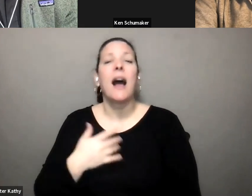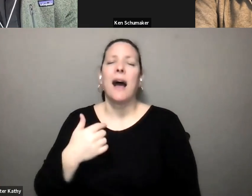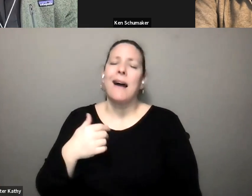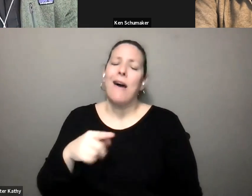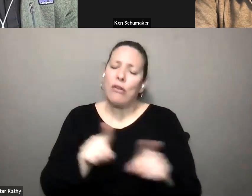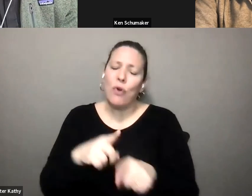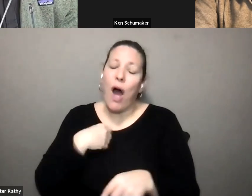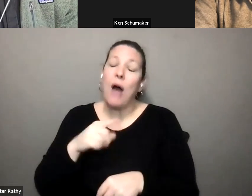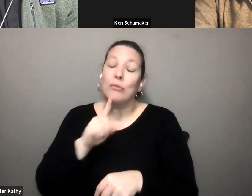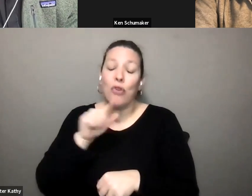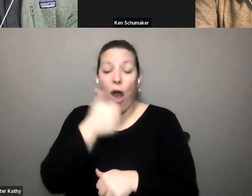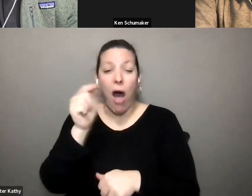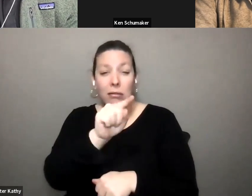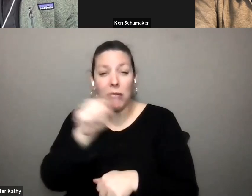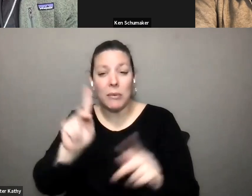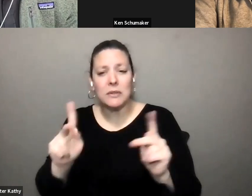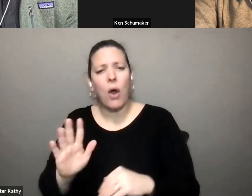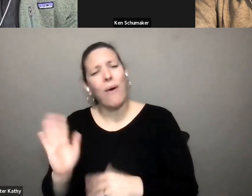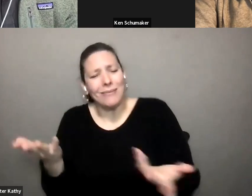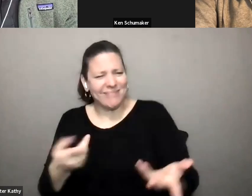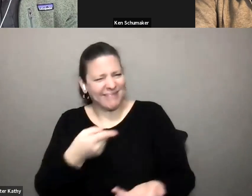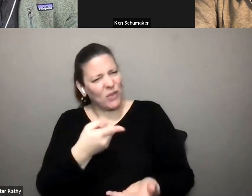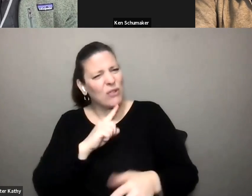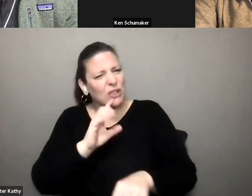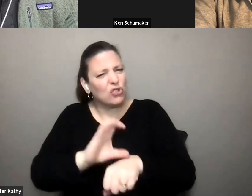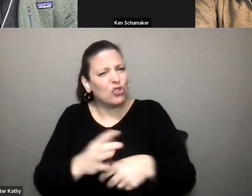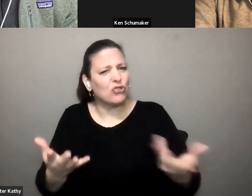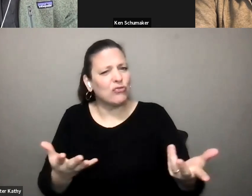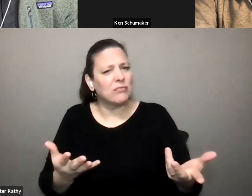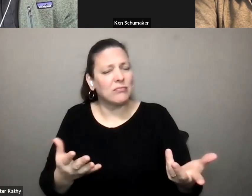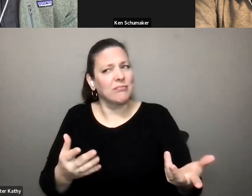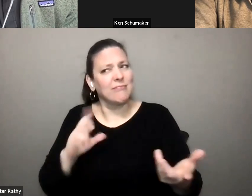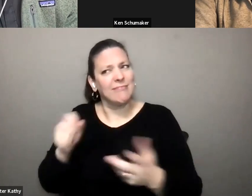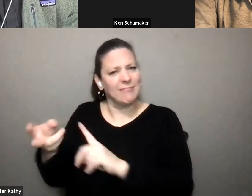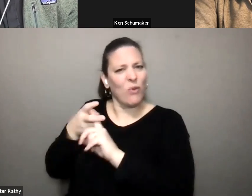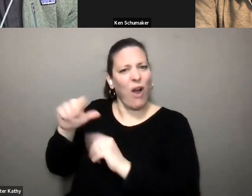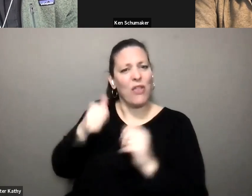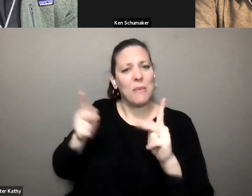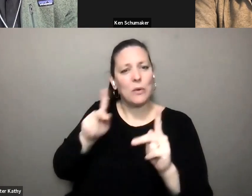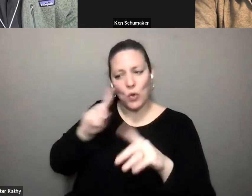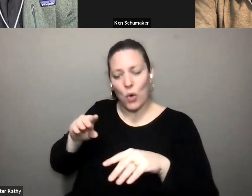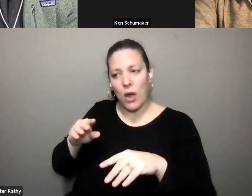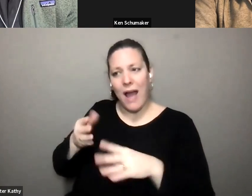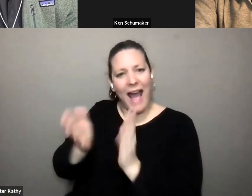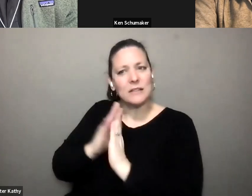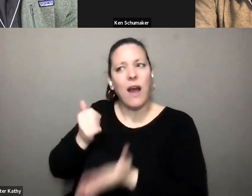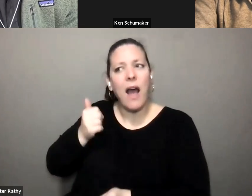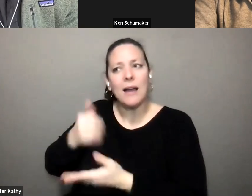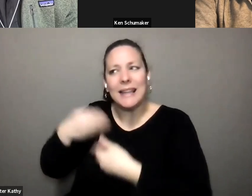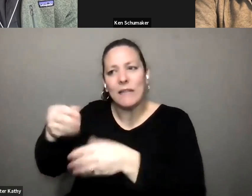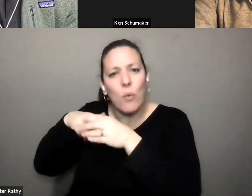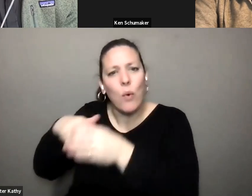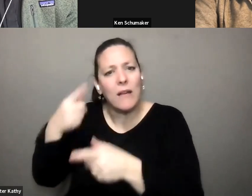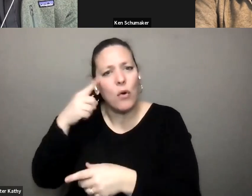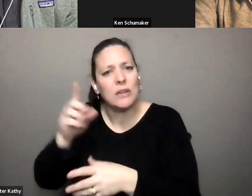um who would say well you're a church you should just get other people to uh to give those people rides um